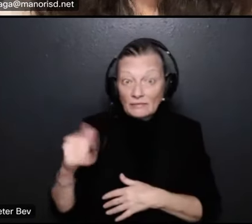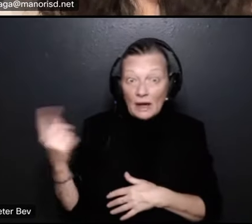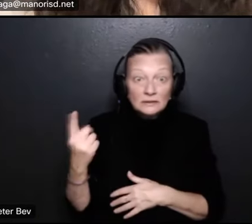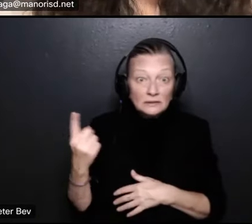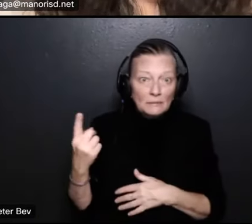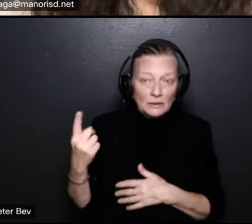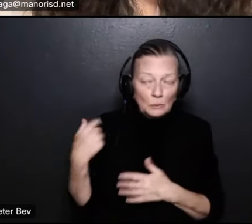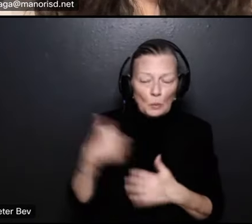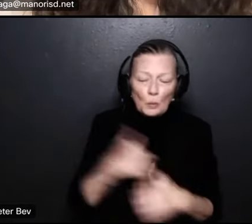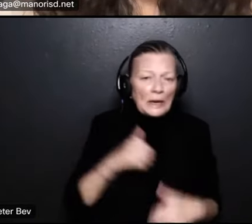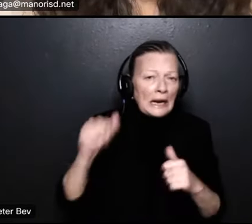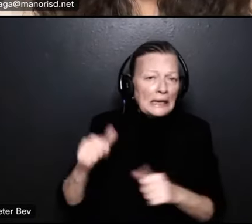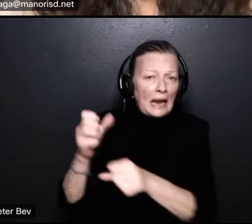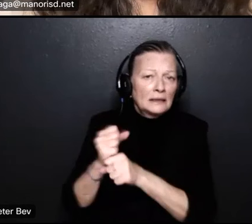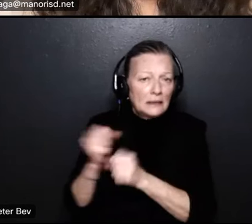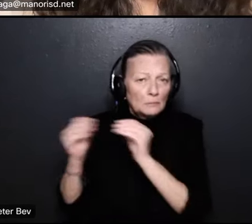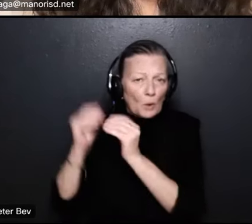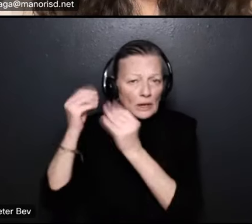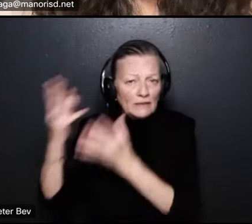details on at a different time